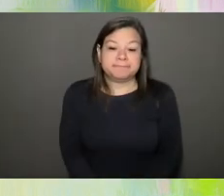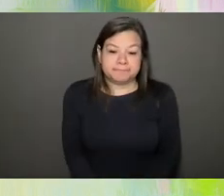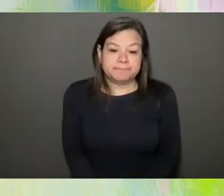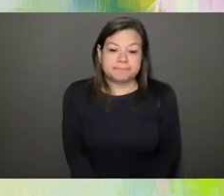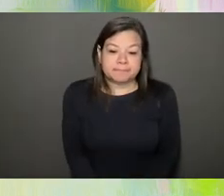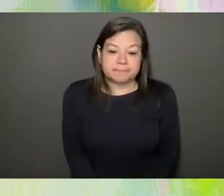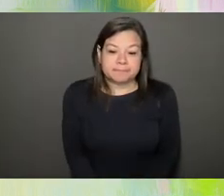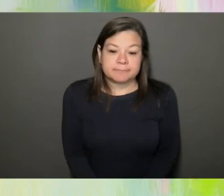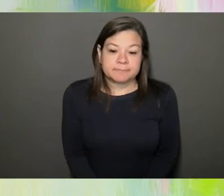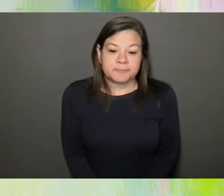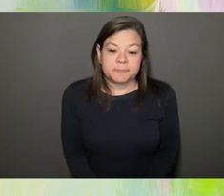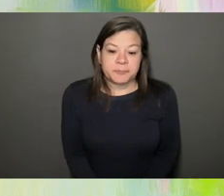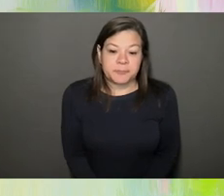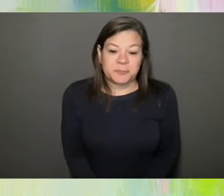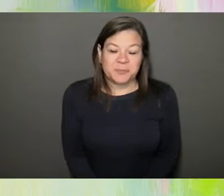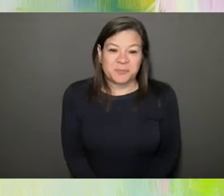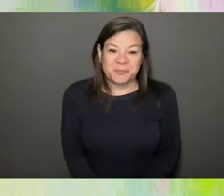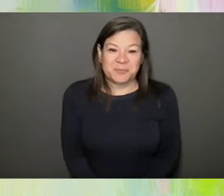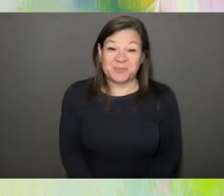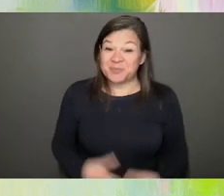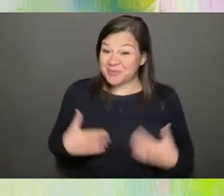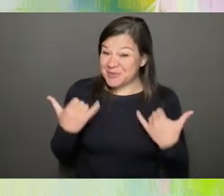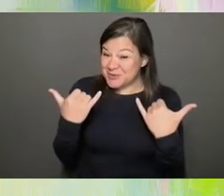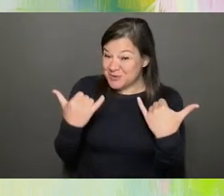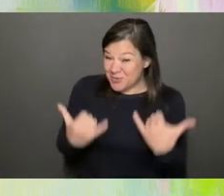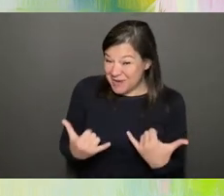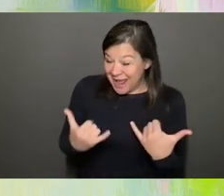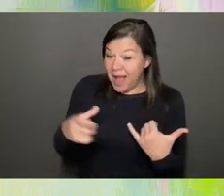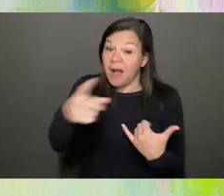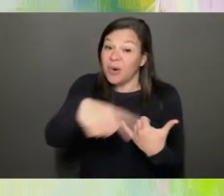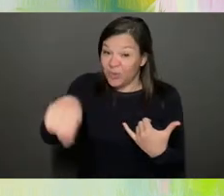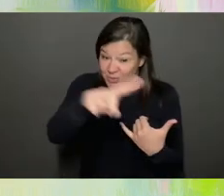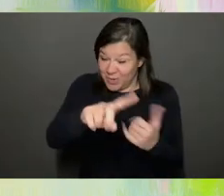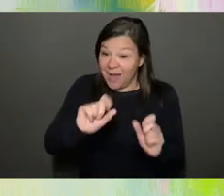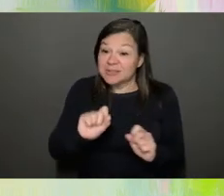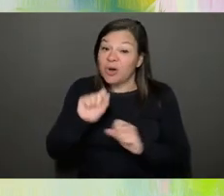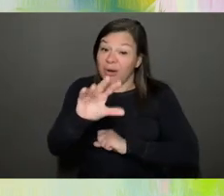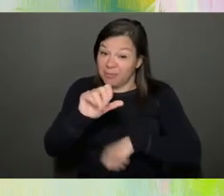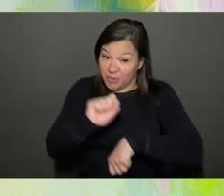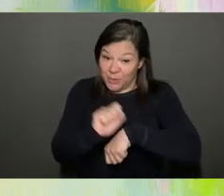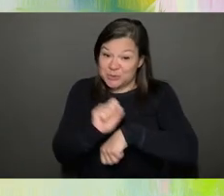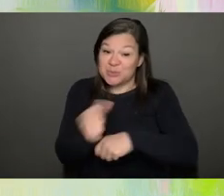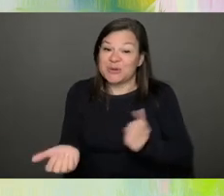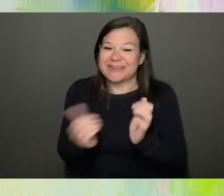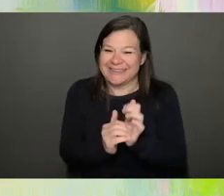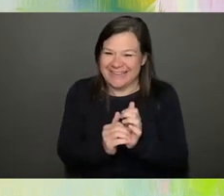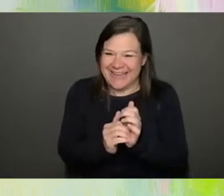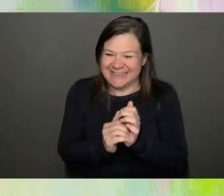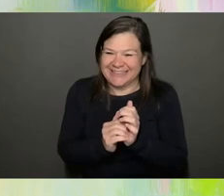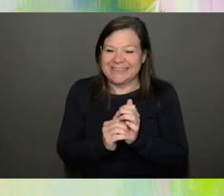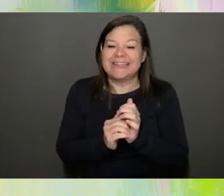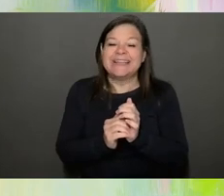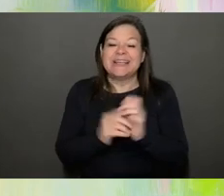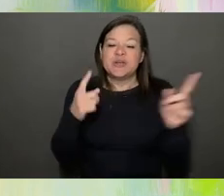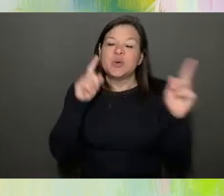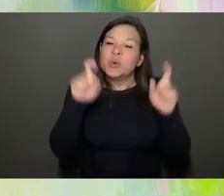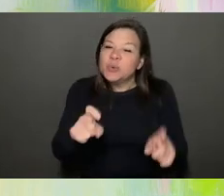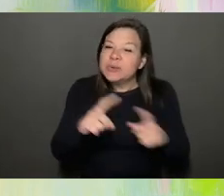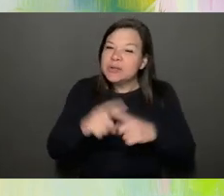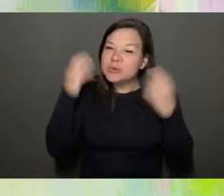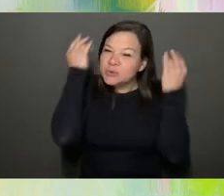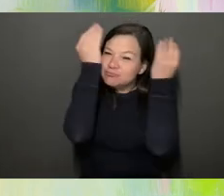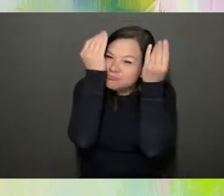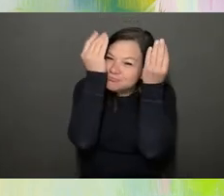And so now I'm going to put everyone to work again and I'm going to ask you to do some thinking and think